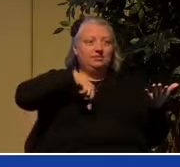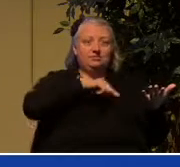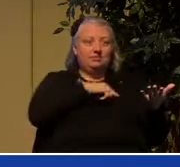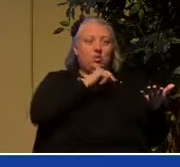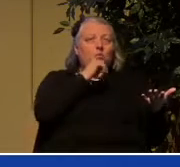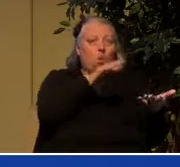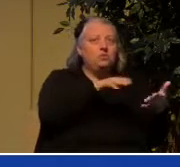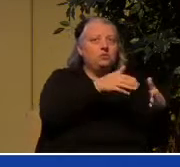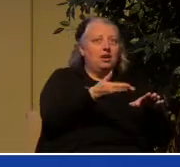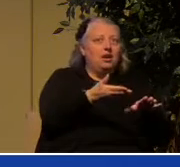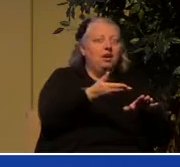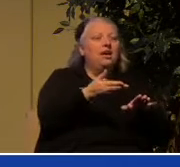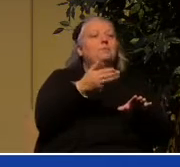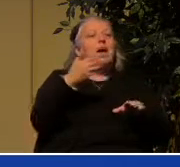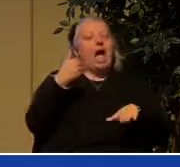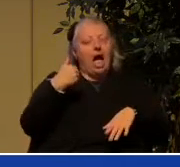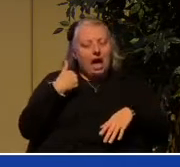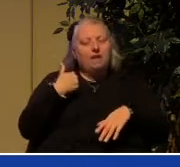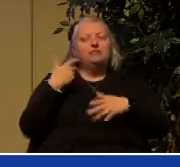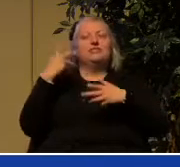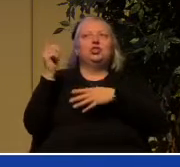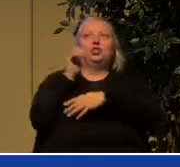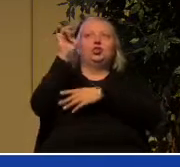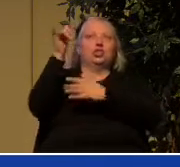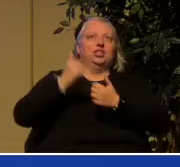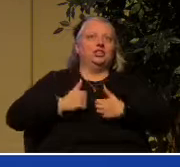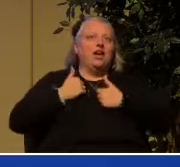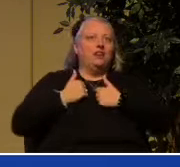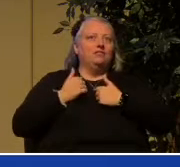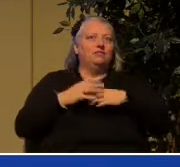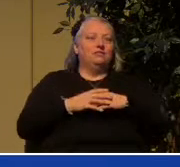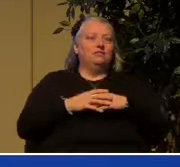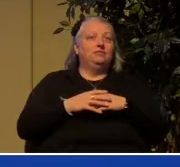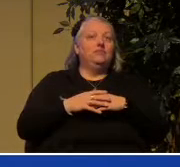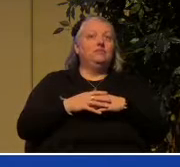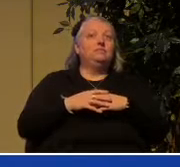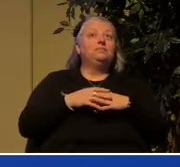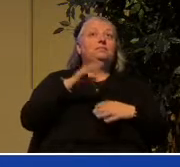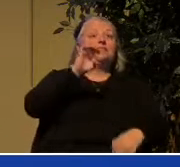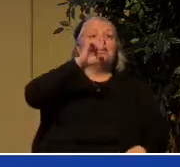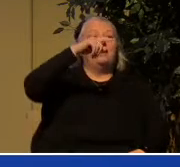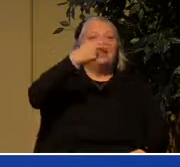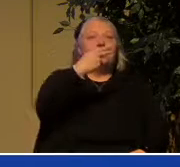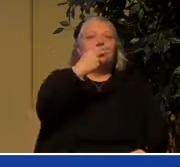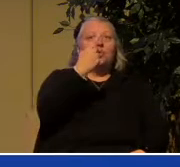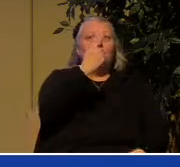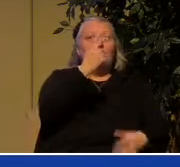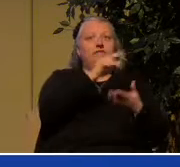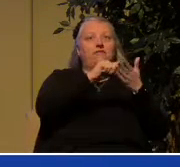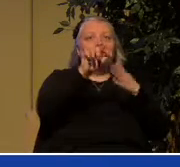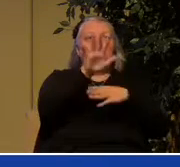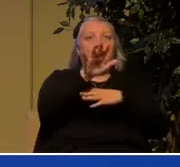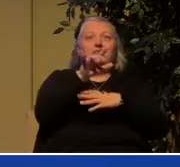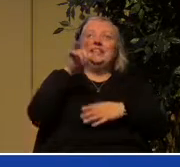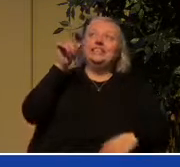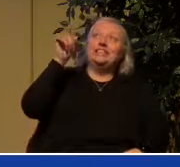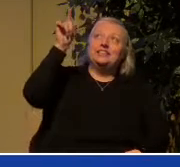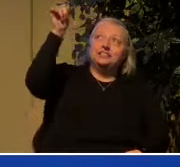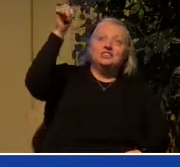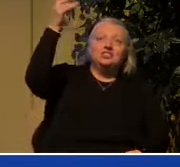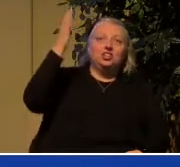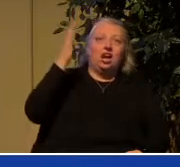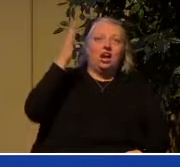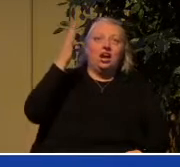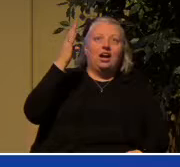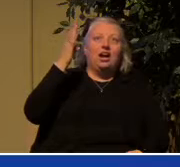Ephesians 1 5 he that is God destined us in love to be his sons through Jesus